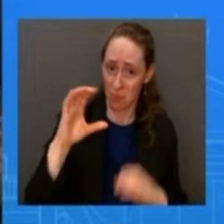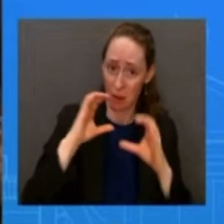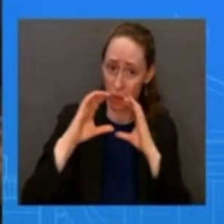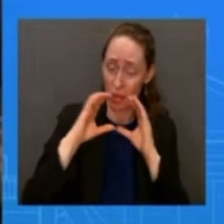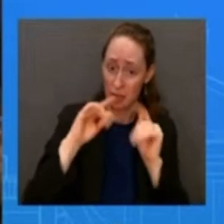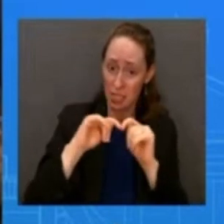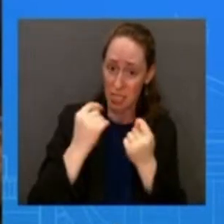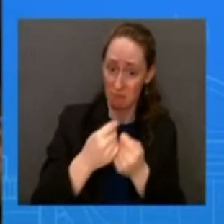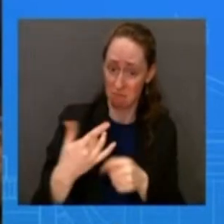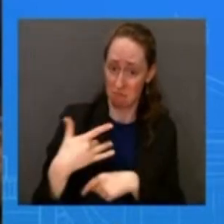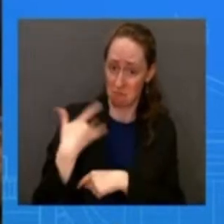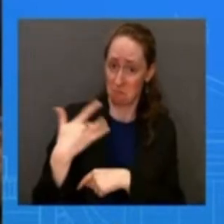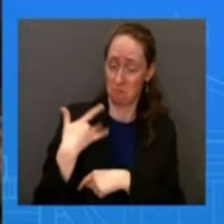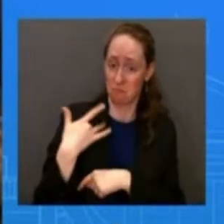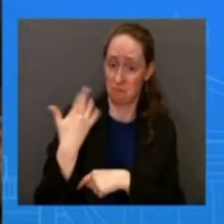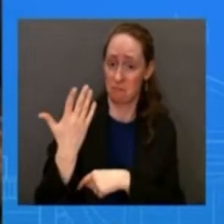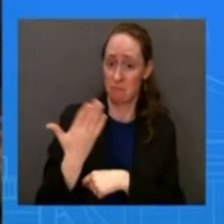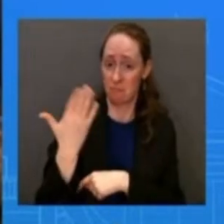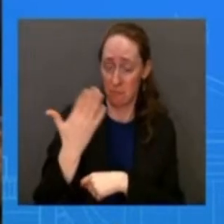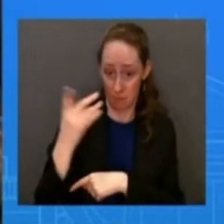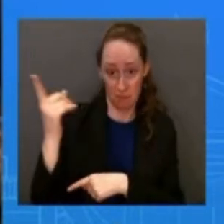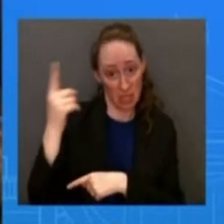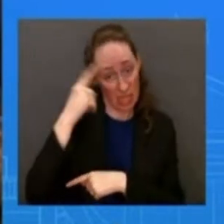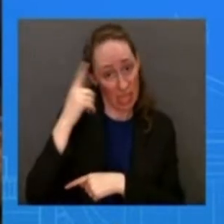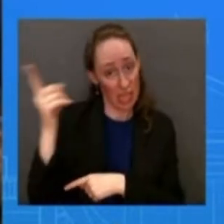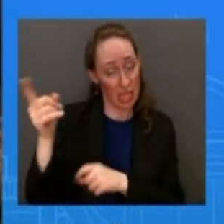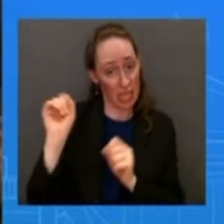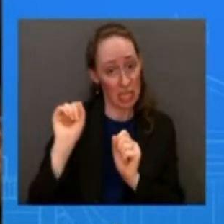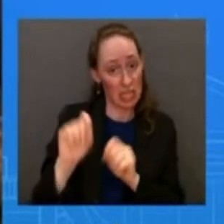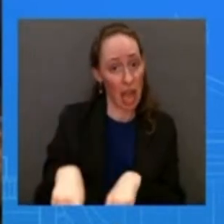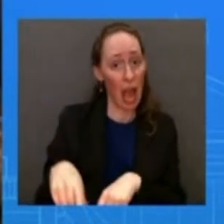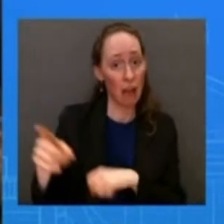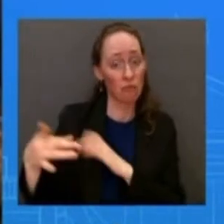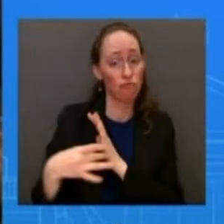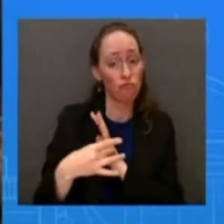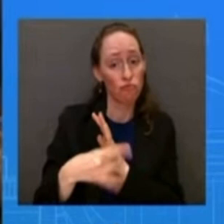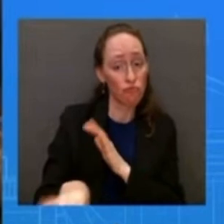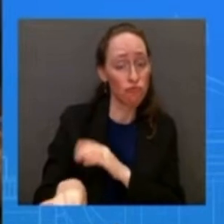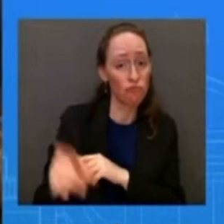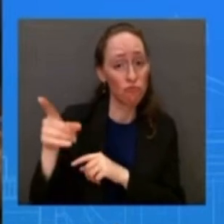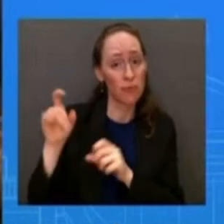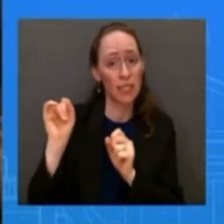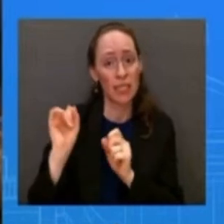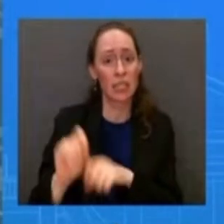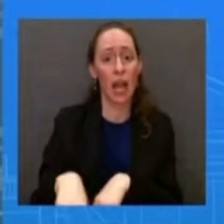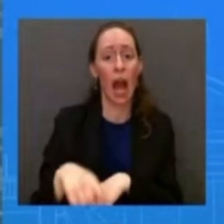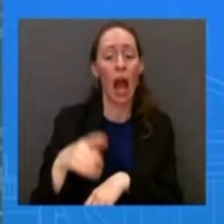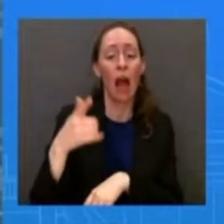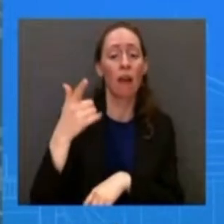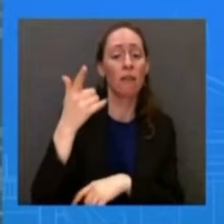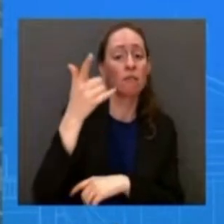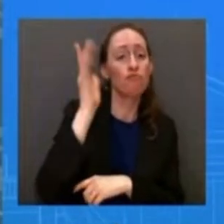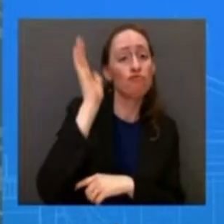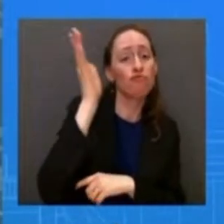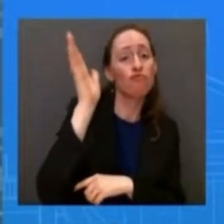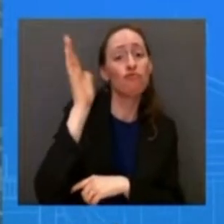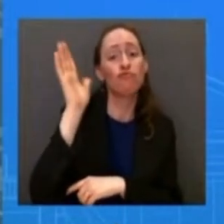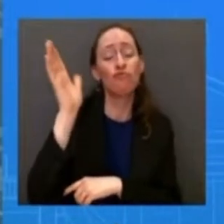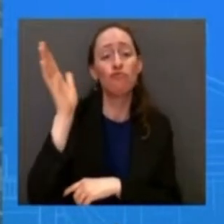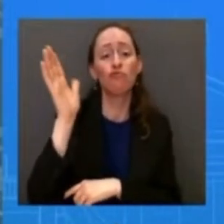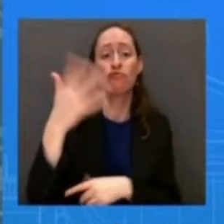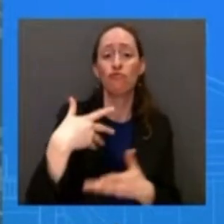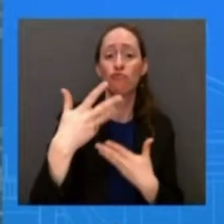there some that played a greater strength some where he probably isn't as strong etc i will tell you this the president is the best